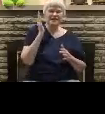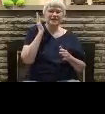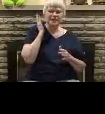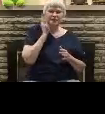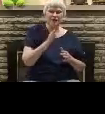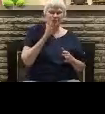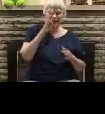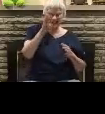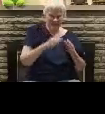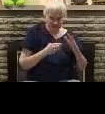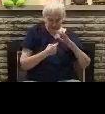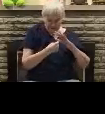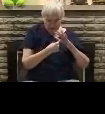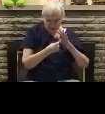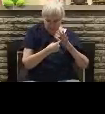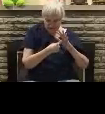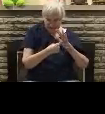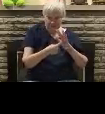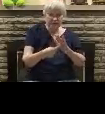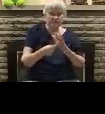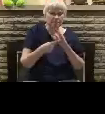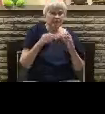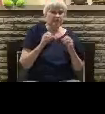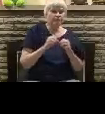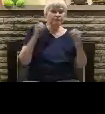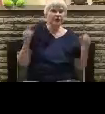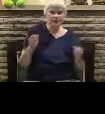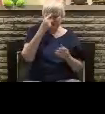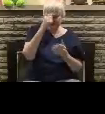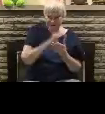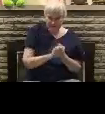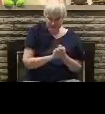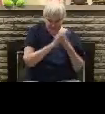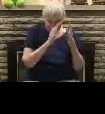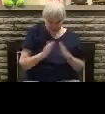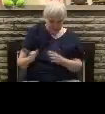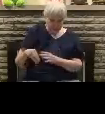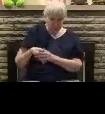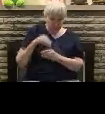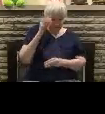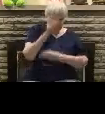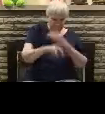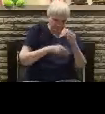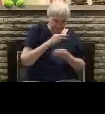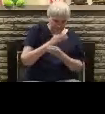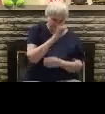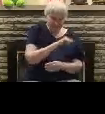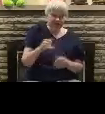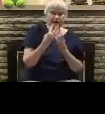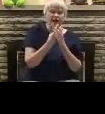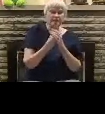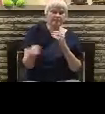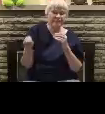the next day, but sometime shortly after the rapture, we have a world with no believers left in it, and that's when the